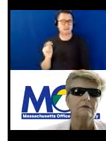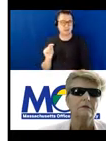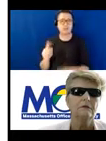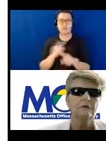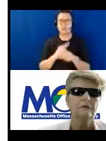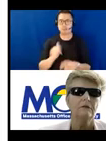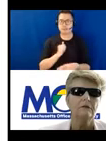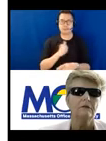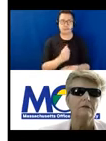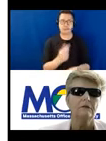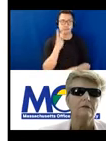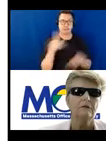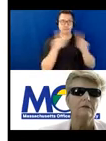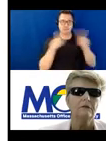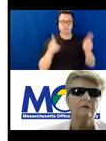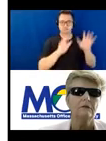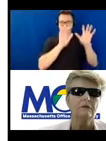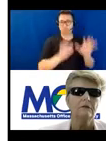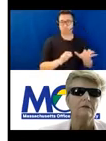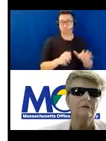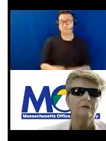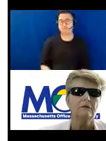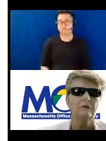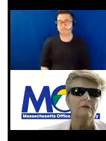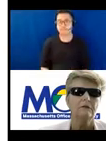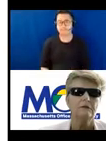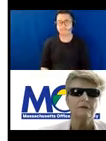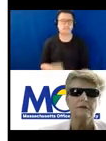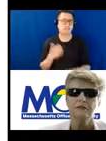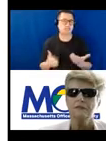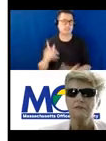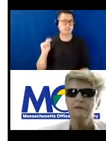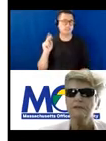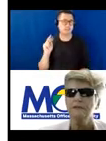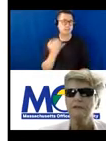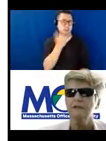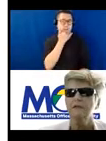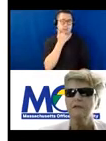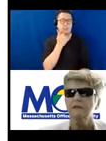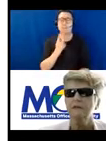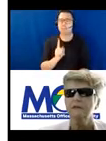here. So perhaps the link was incorrect.